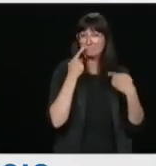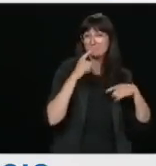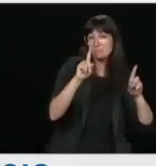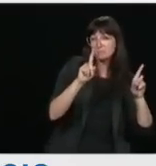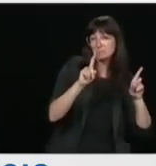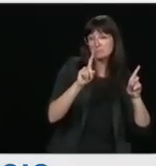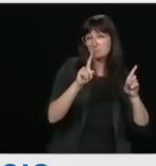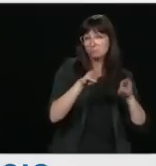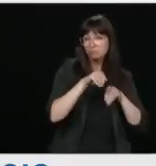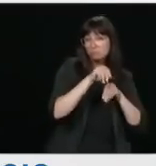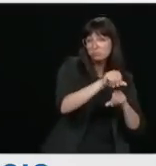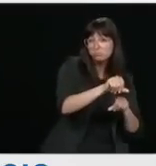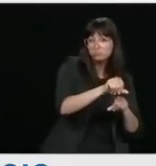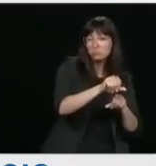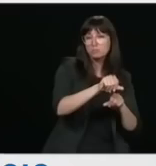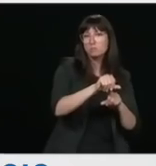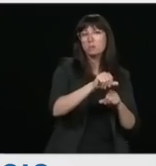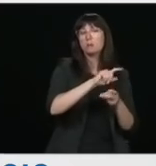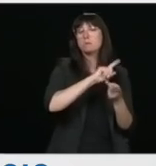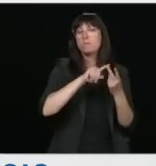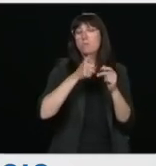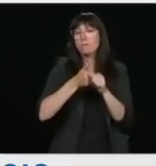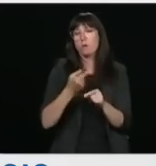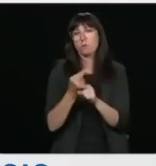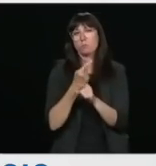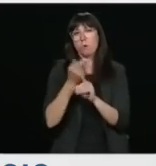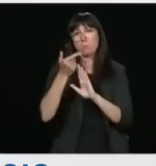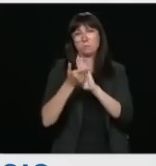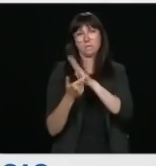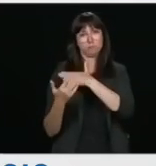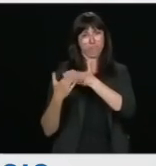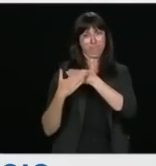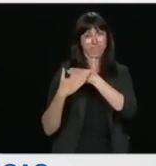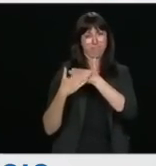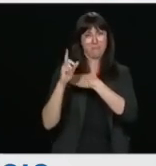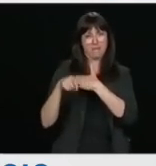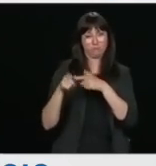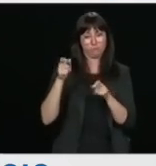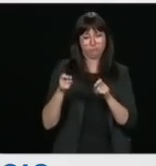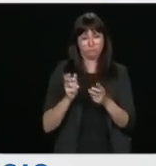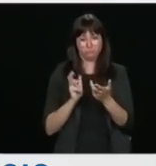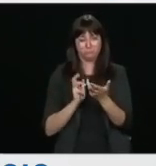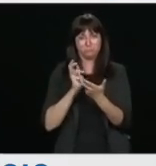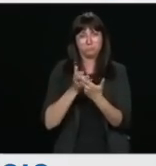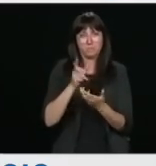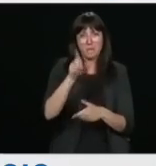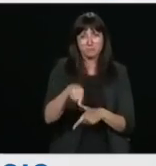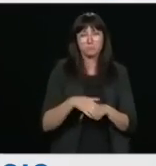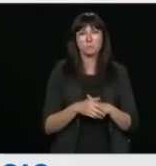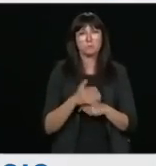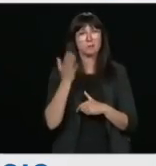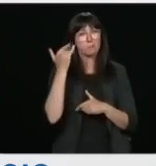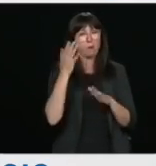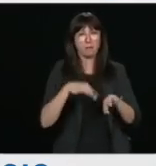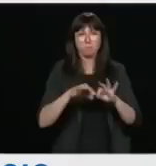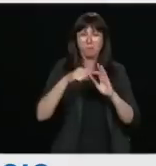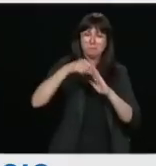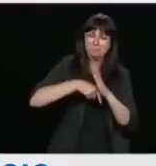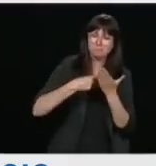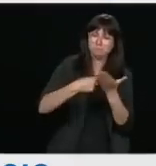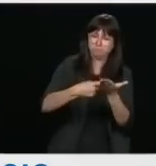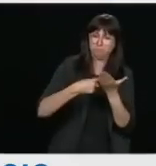legal framework continues to evolve with these matters. This is why we have such robust discussions between the departments, between the